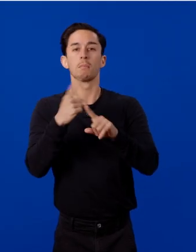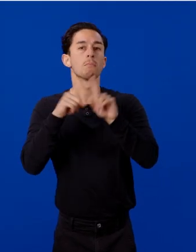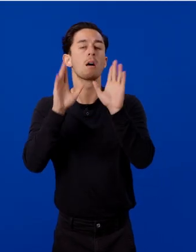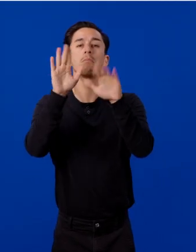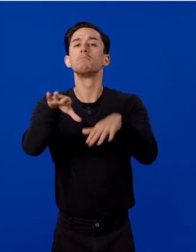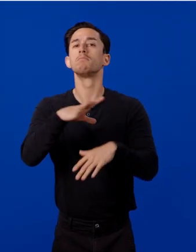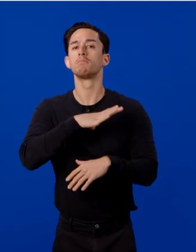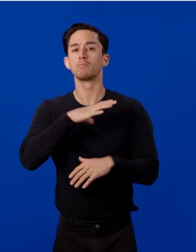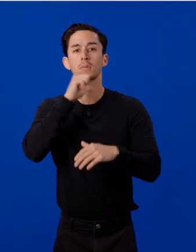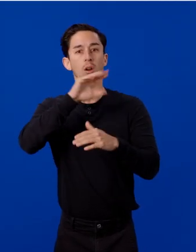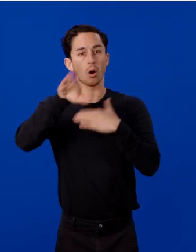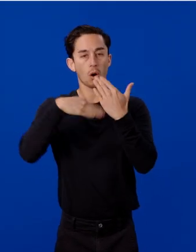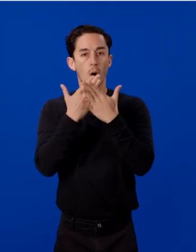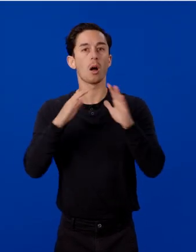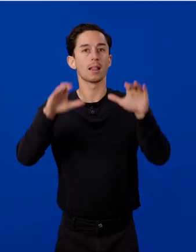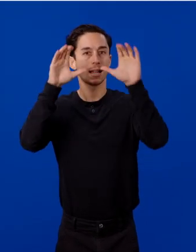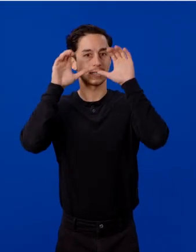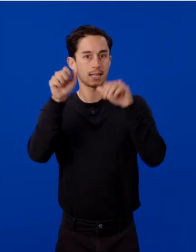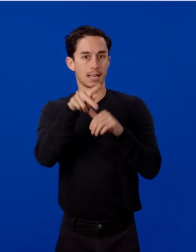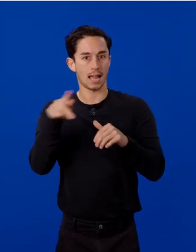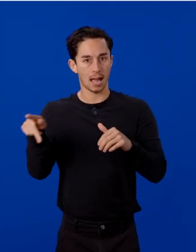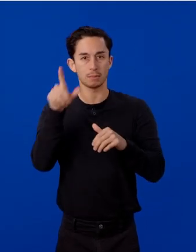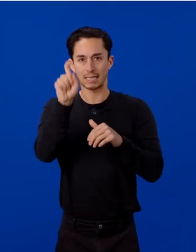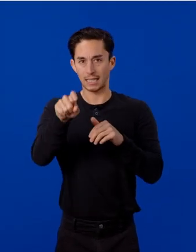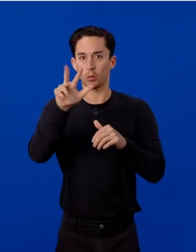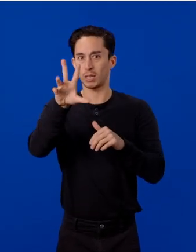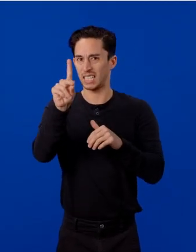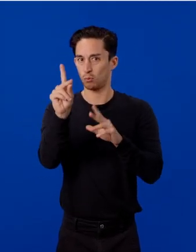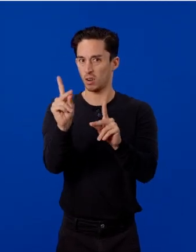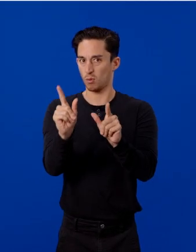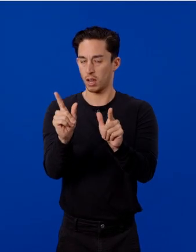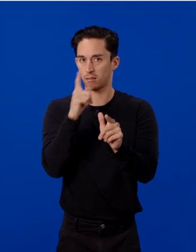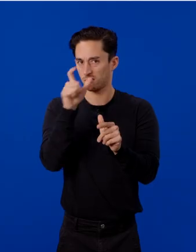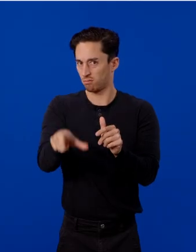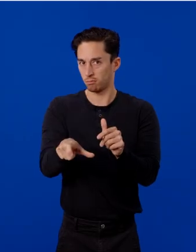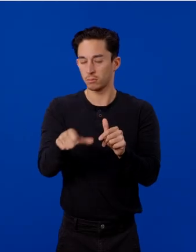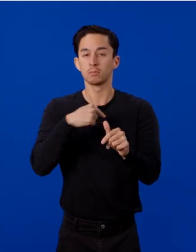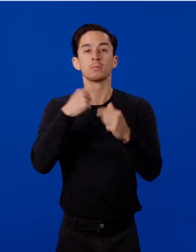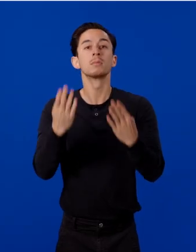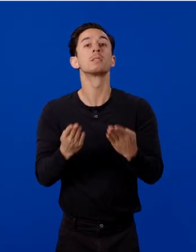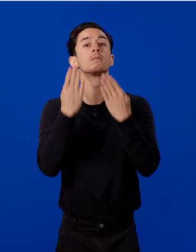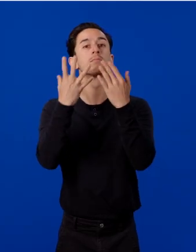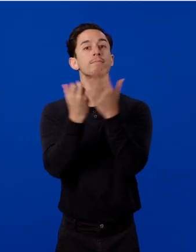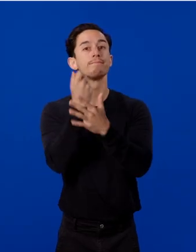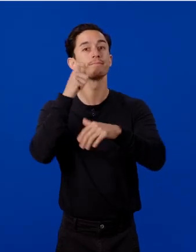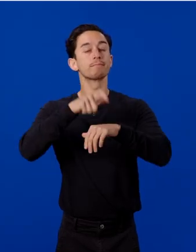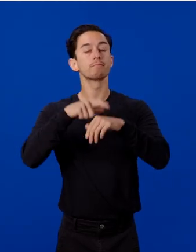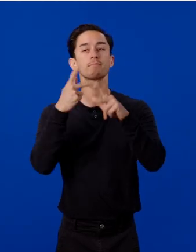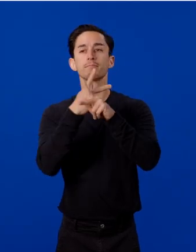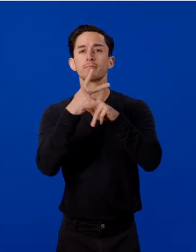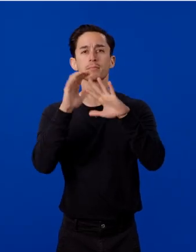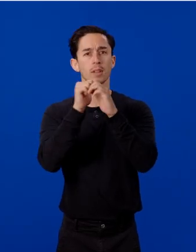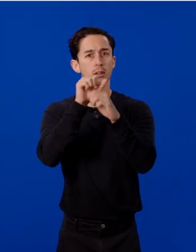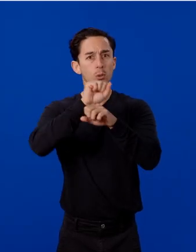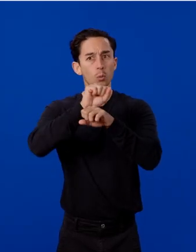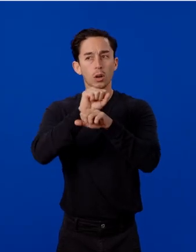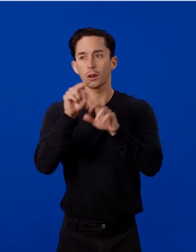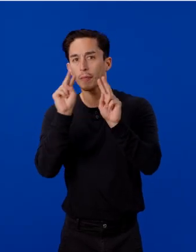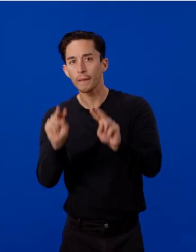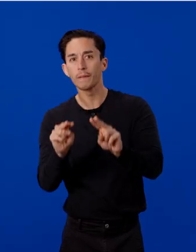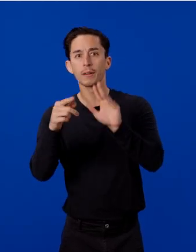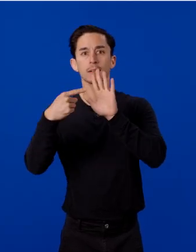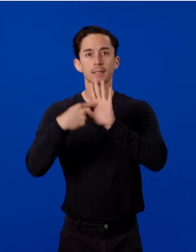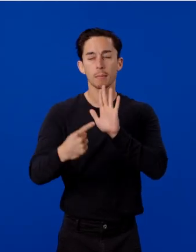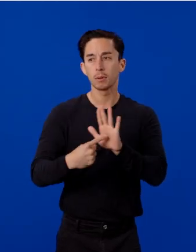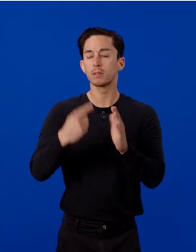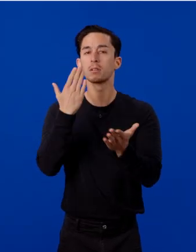not all headset apps need 3D right away. So I suggest taking some time to learn how it works using the samples, and maybe